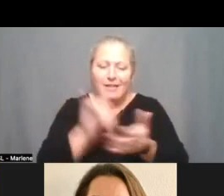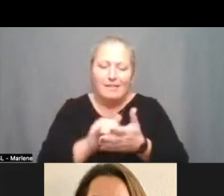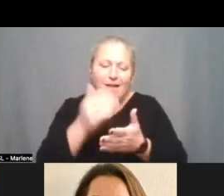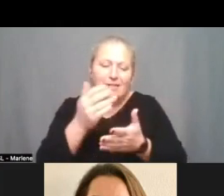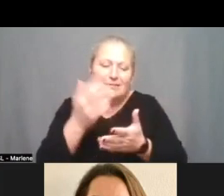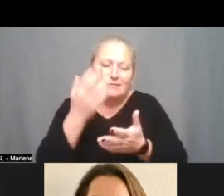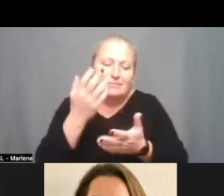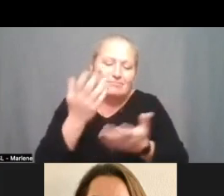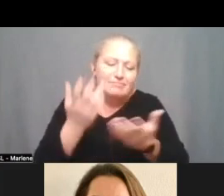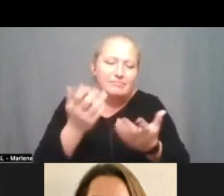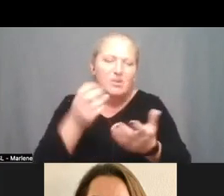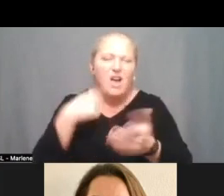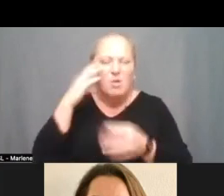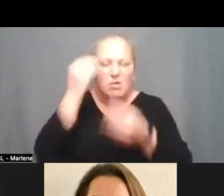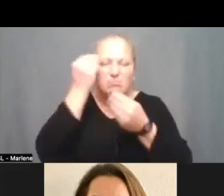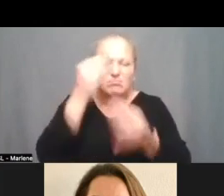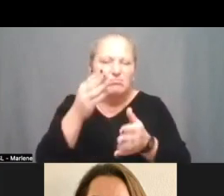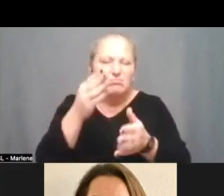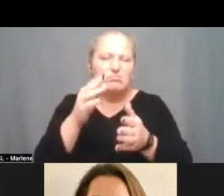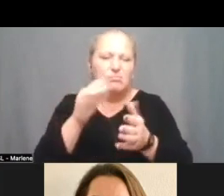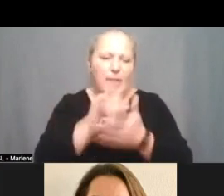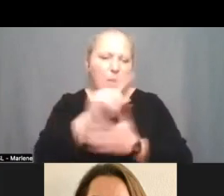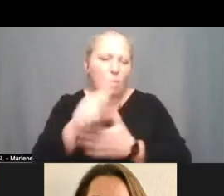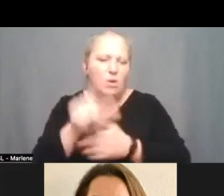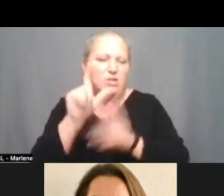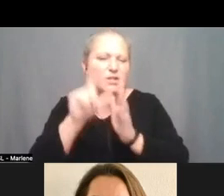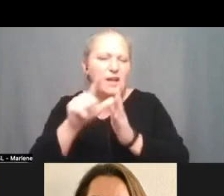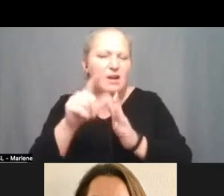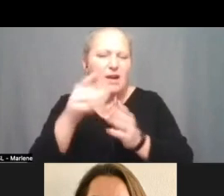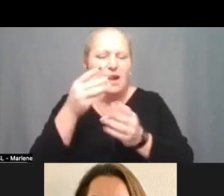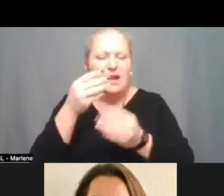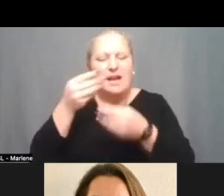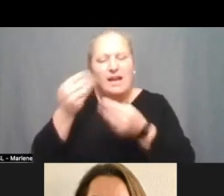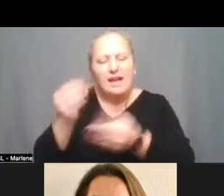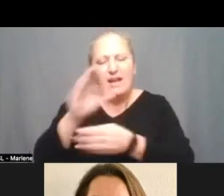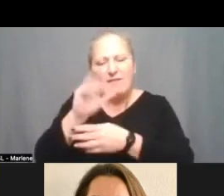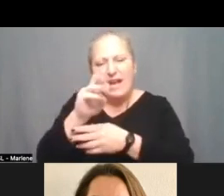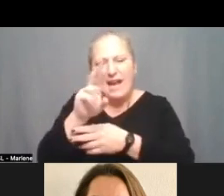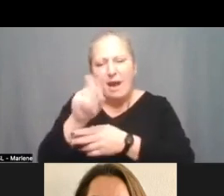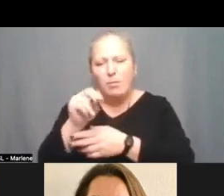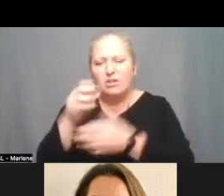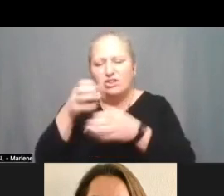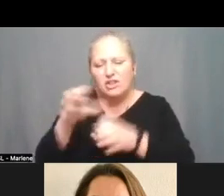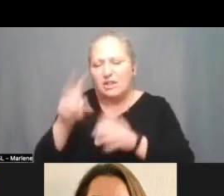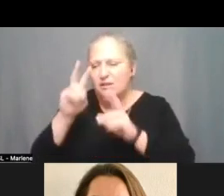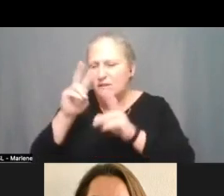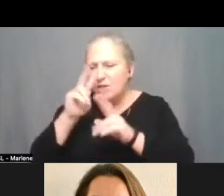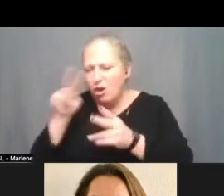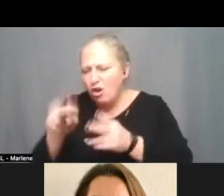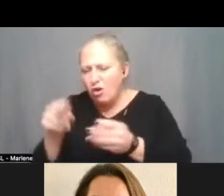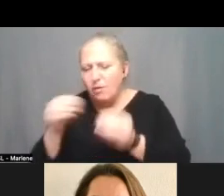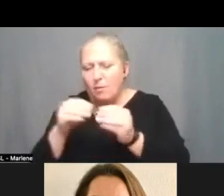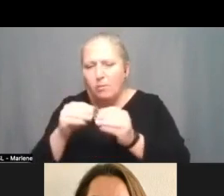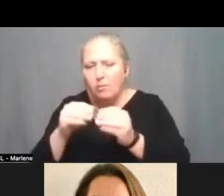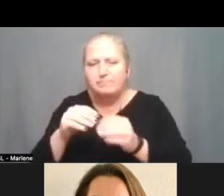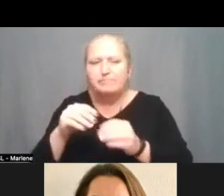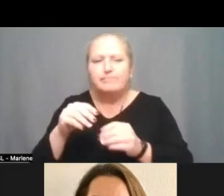me follow up with you on that question um and and give cameron a chance to do some look at it now that would be very helpful i